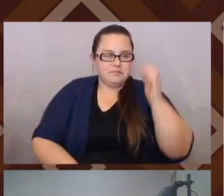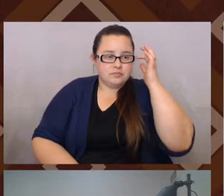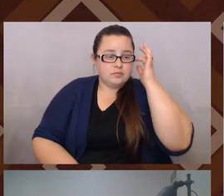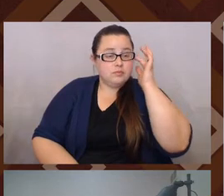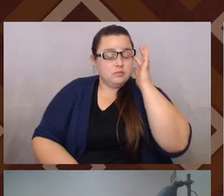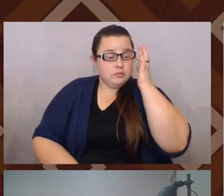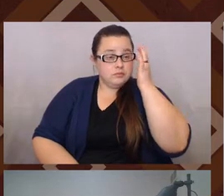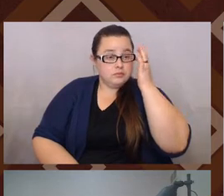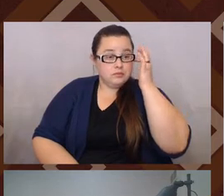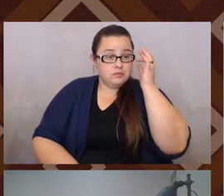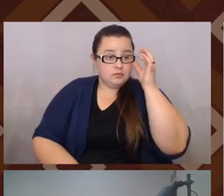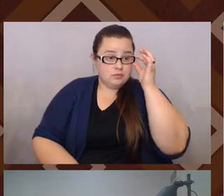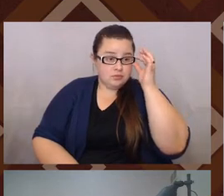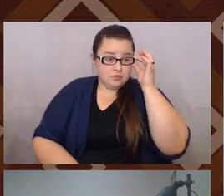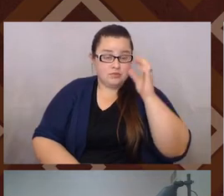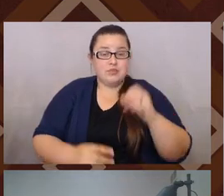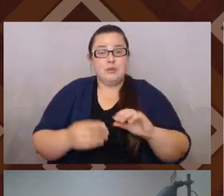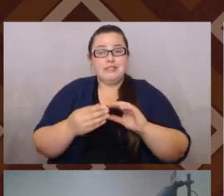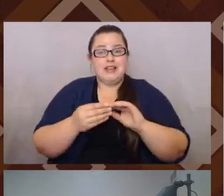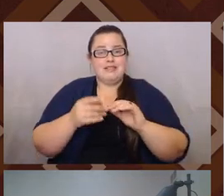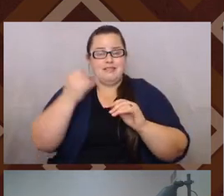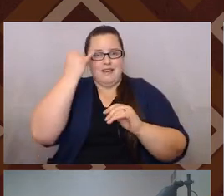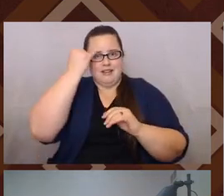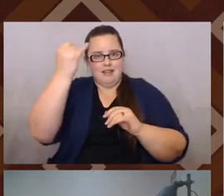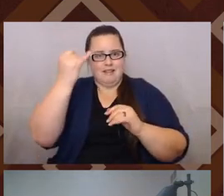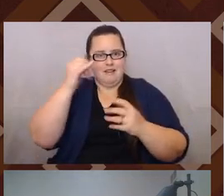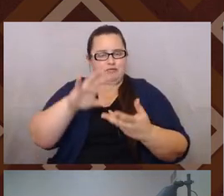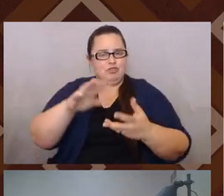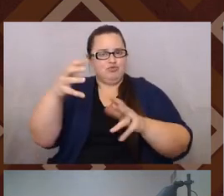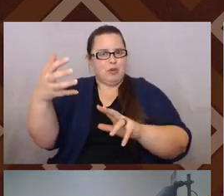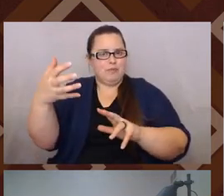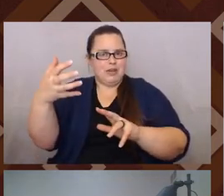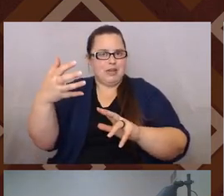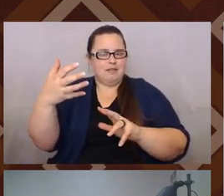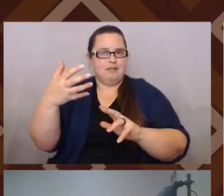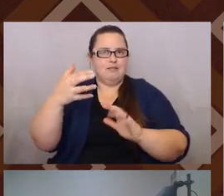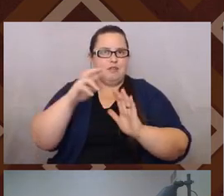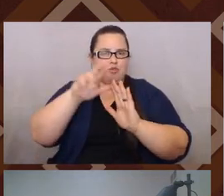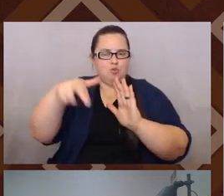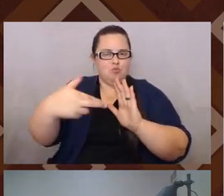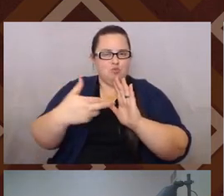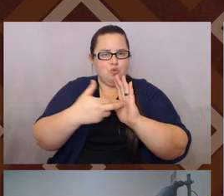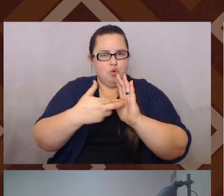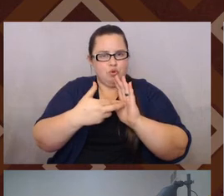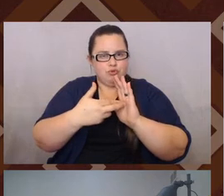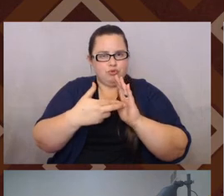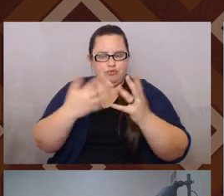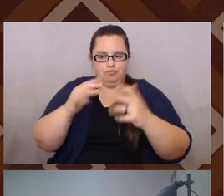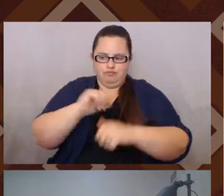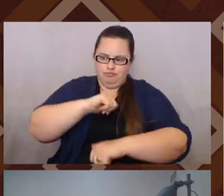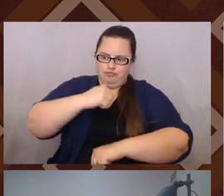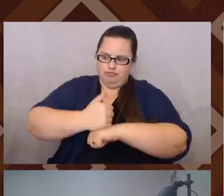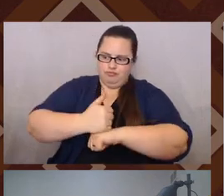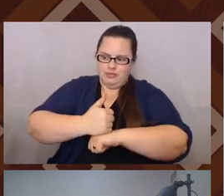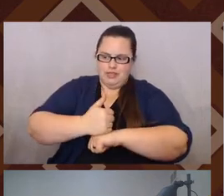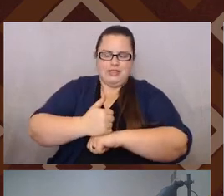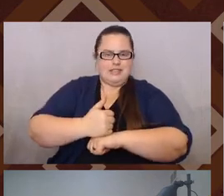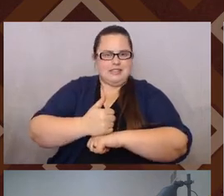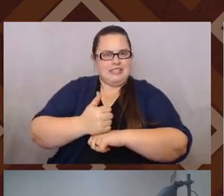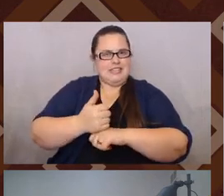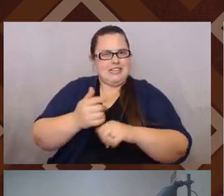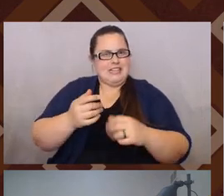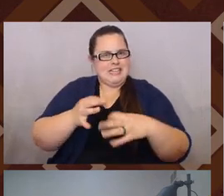And I would say this idea of, uh, disrupting kind of roles as is, is like a key history and like cultural